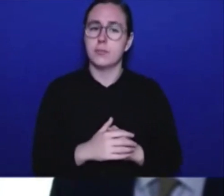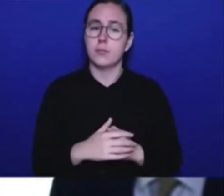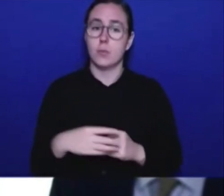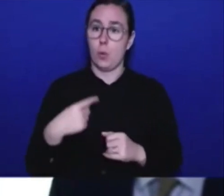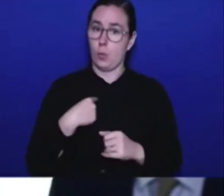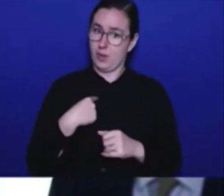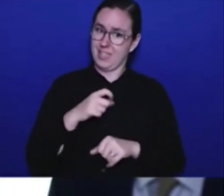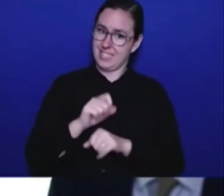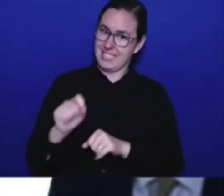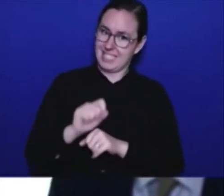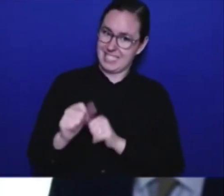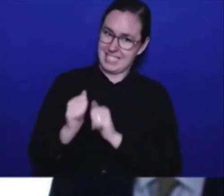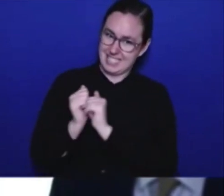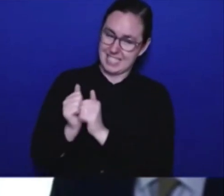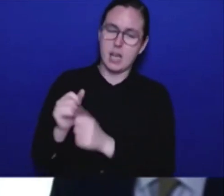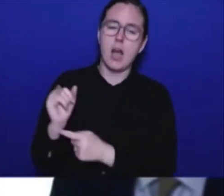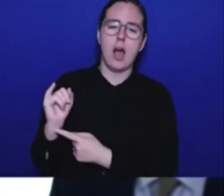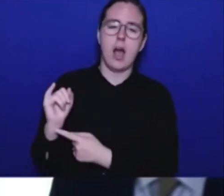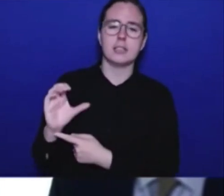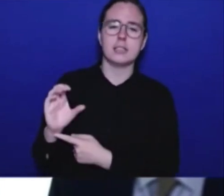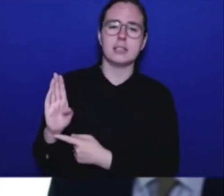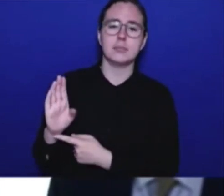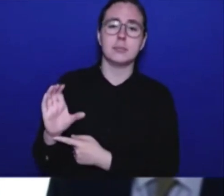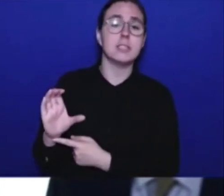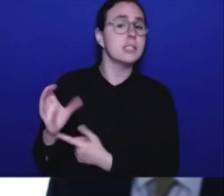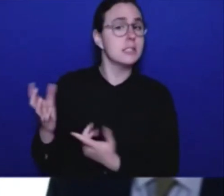we are delivering on that commitment today. Thank you.